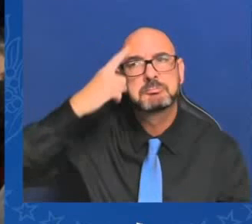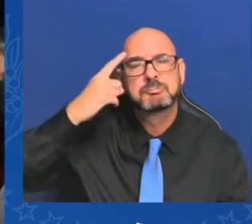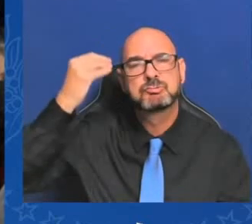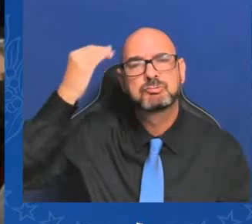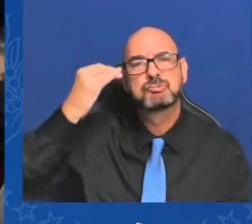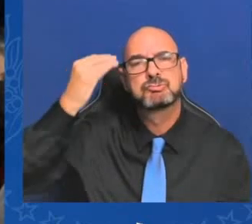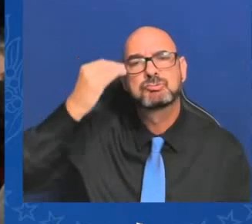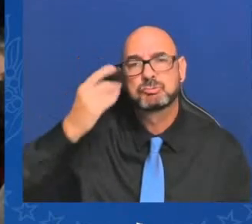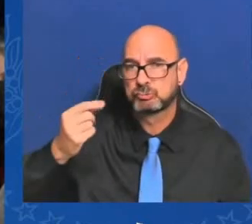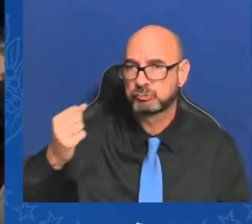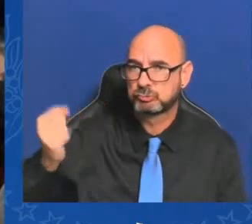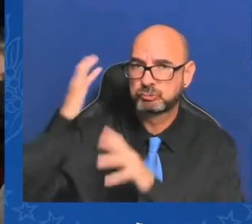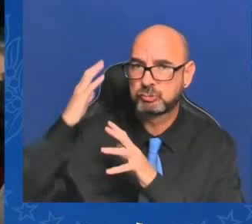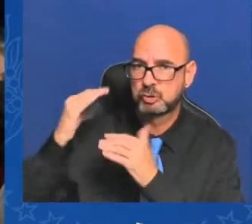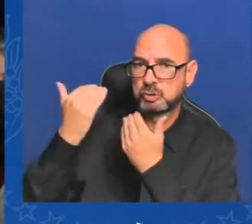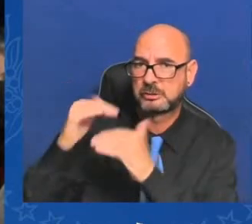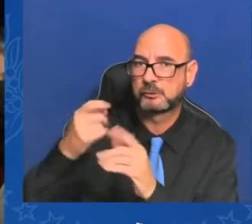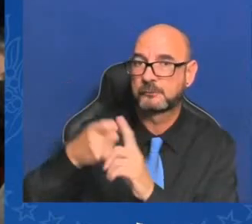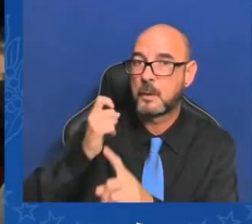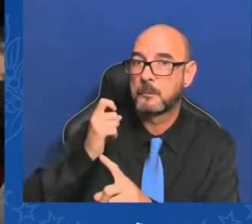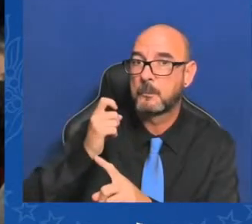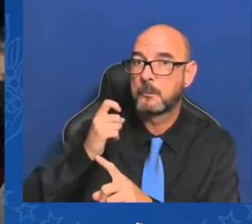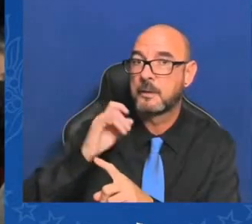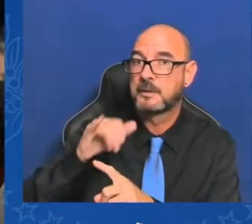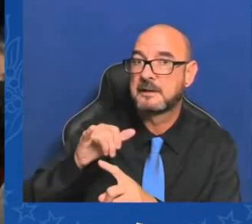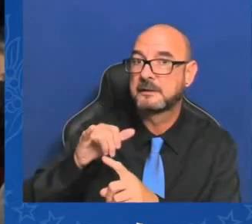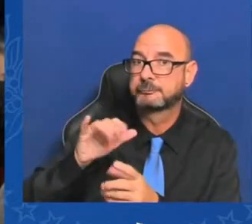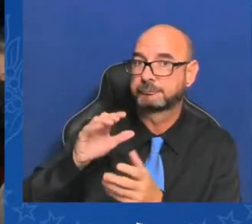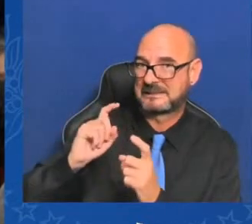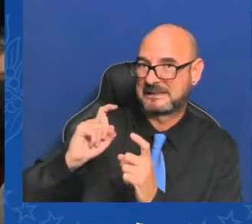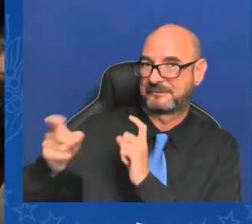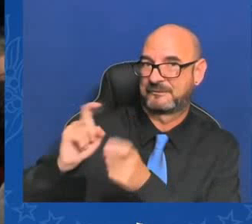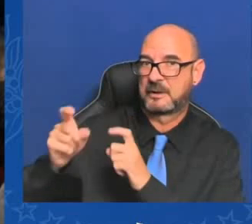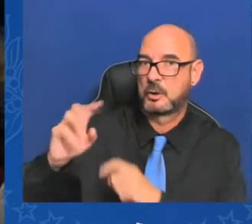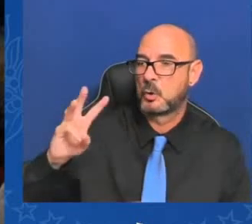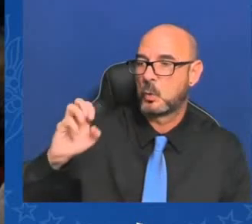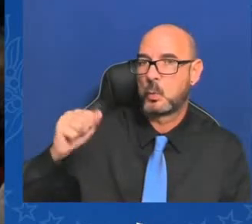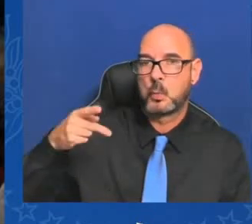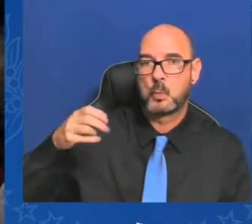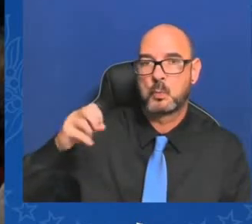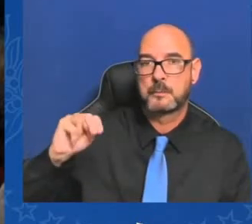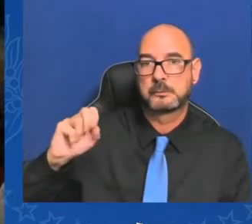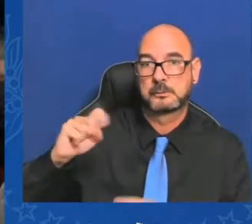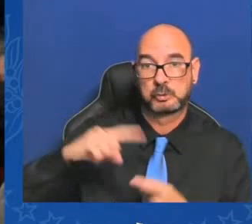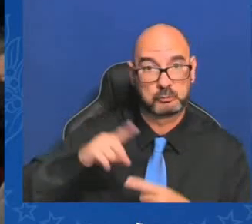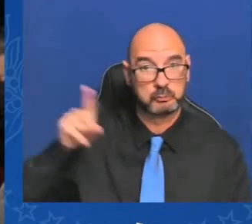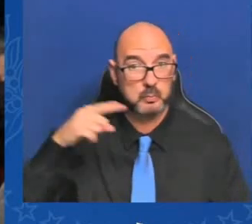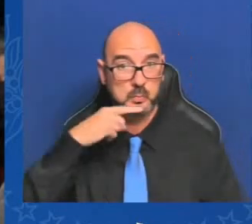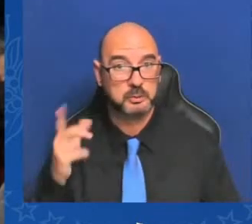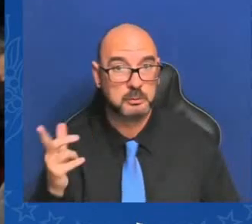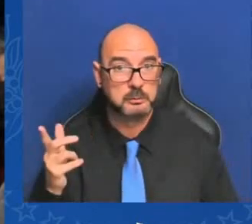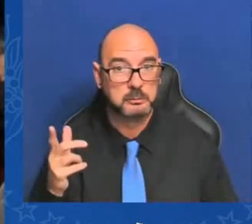Russia, and if I may, your convention is coming up where your delegates are pledged to make you the official nominee. If they have second thoughts,